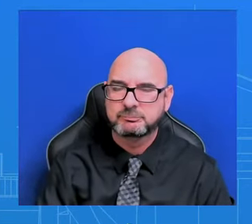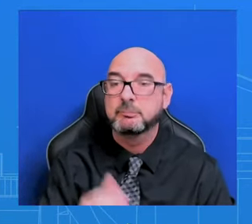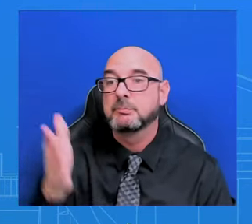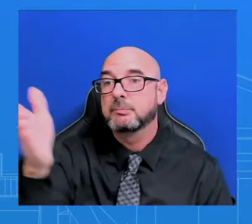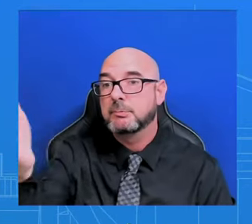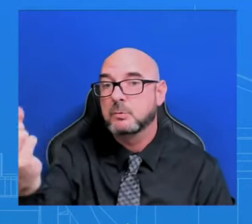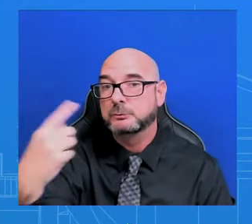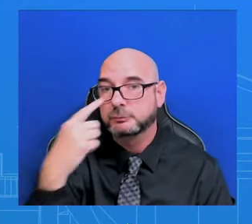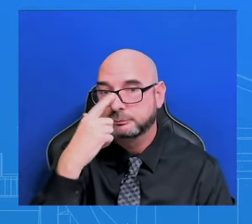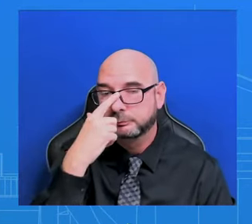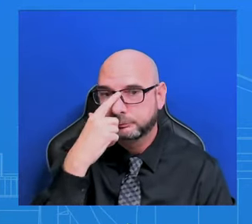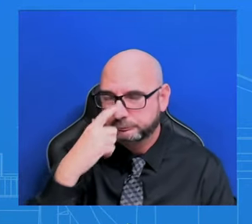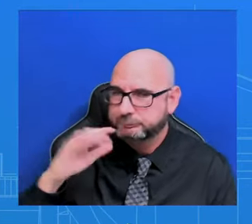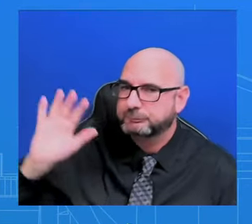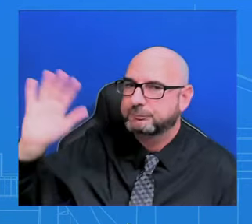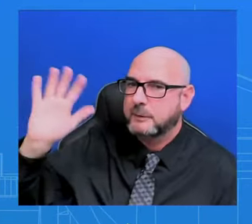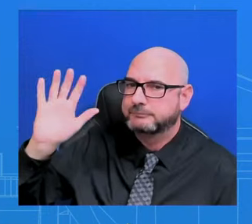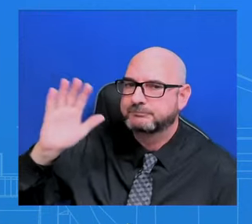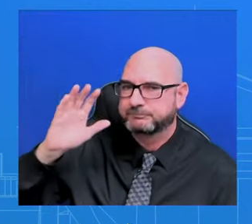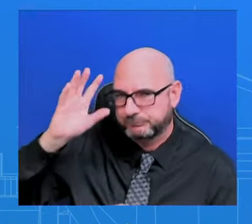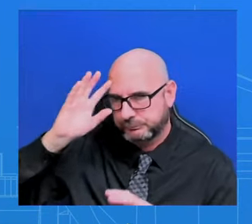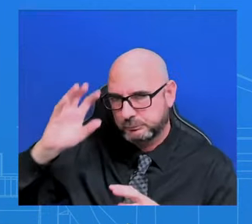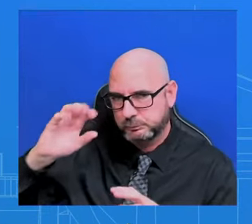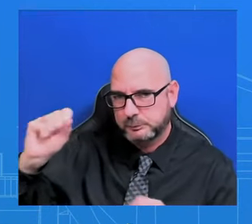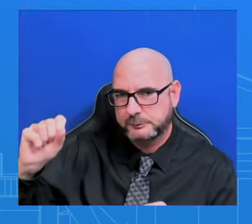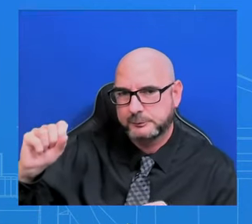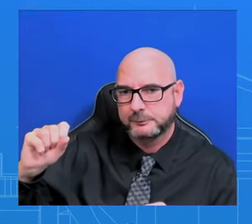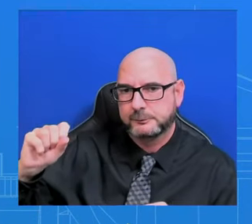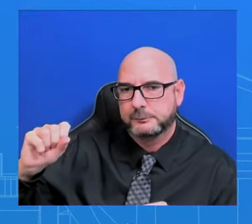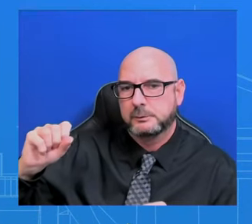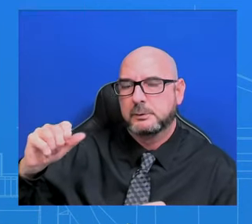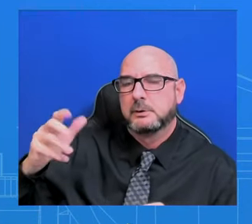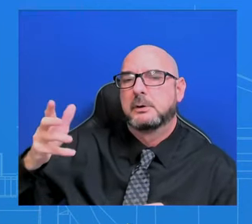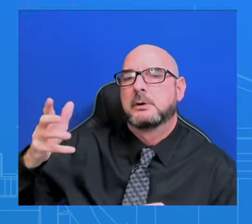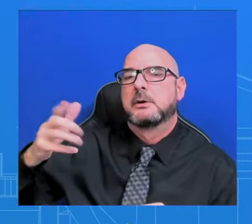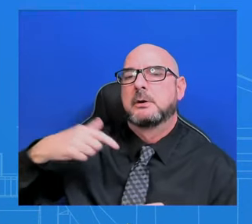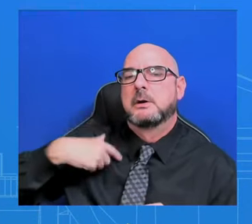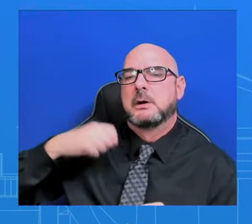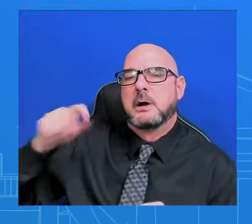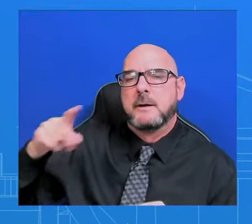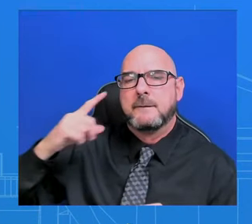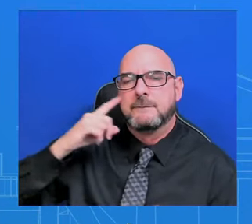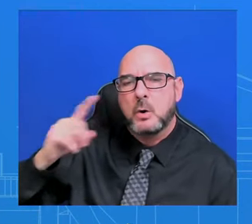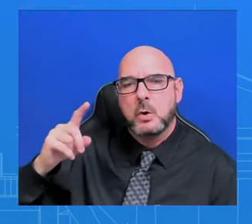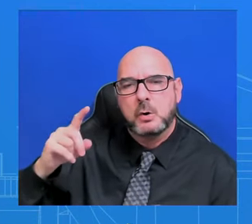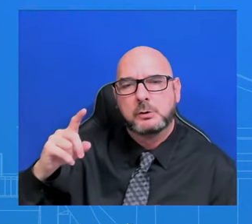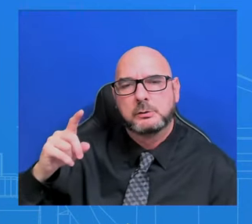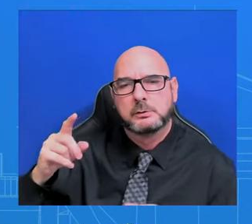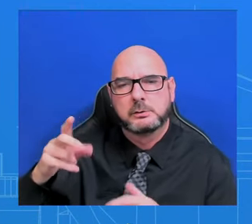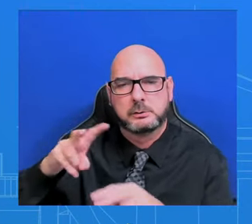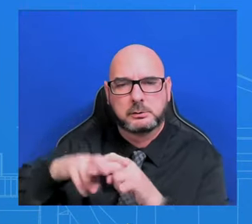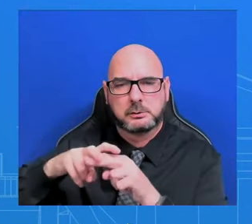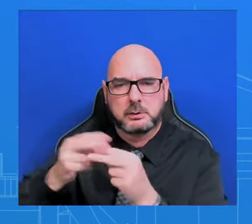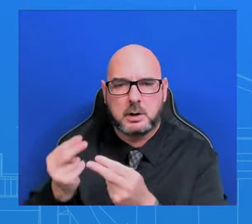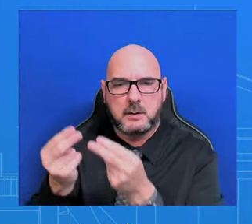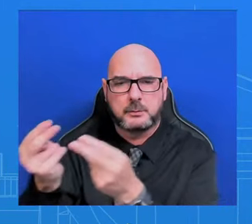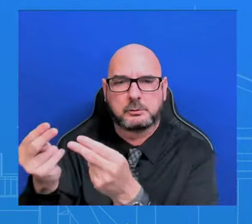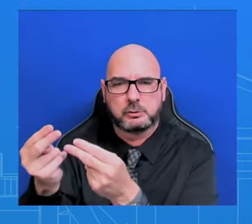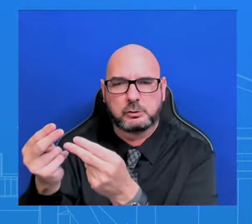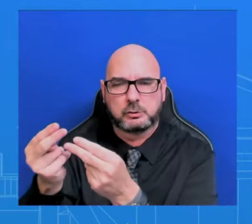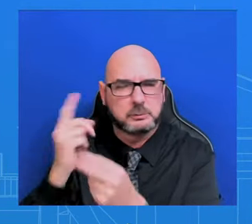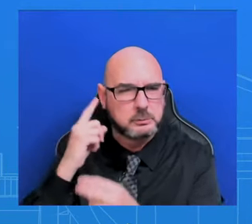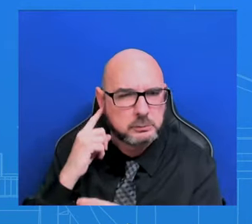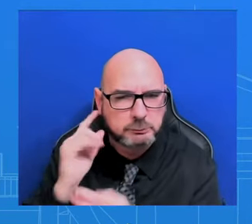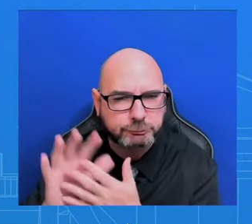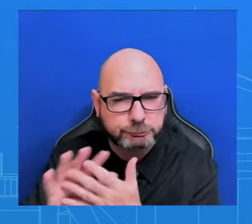Court for the District of Columbia? There was reporting that that's not going to happen. So I'm not going to get ahead of the President's nomination process, so